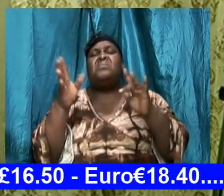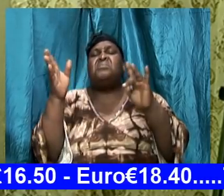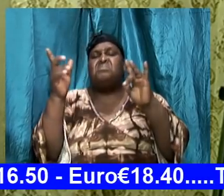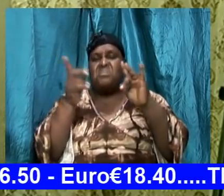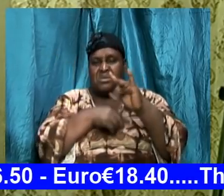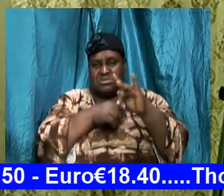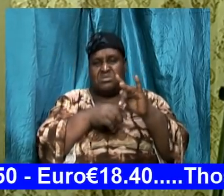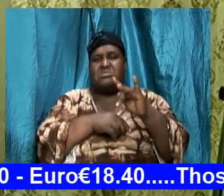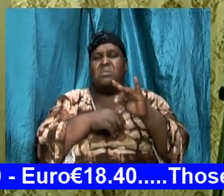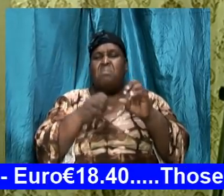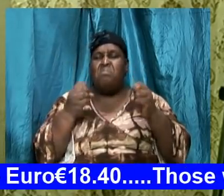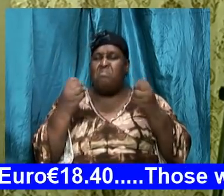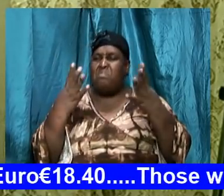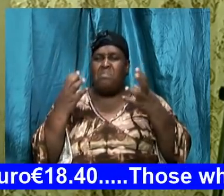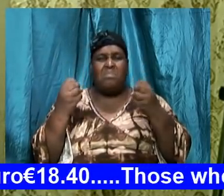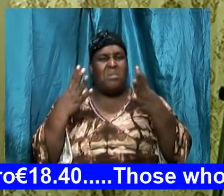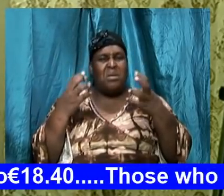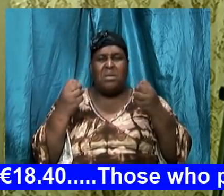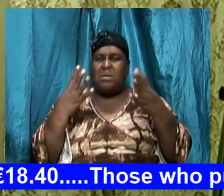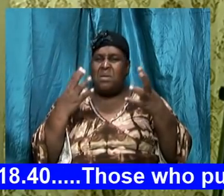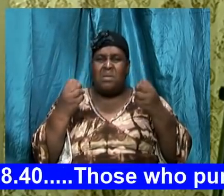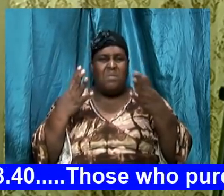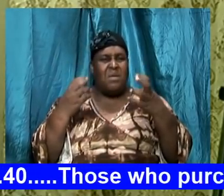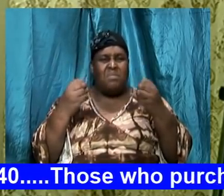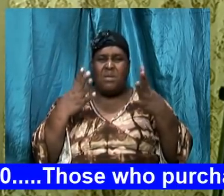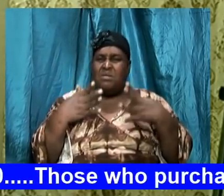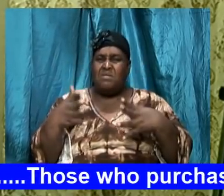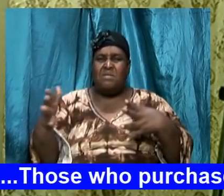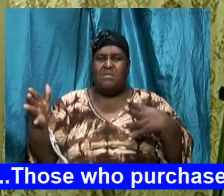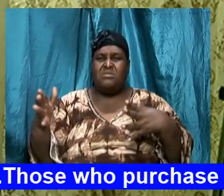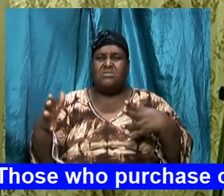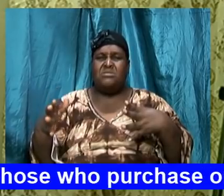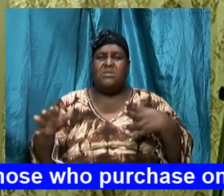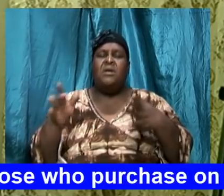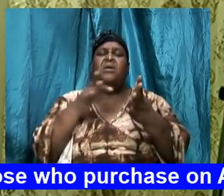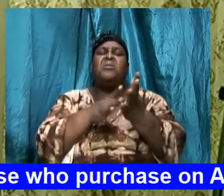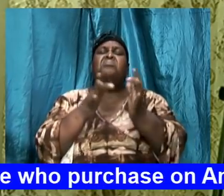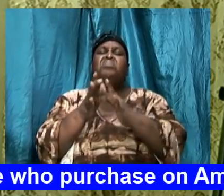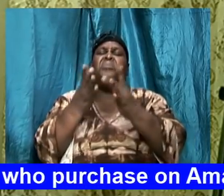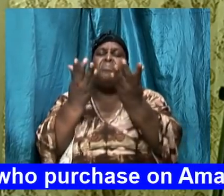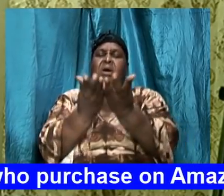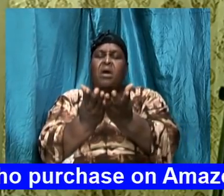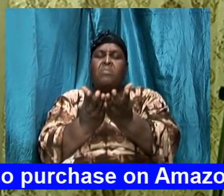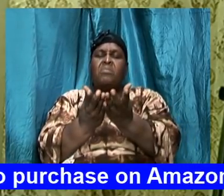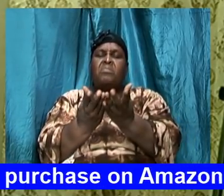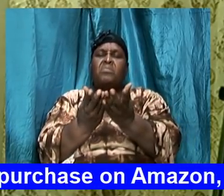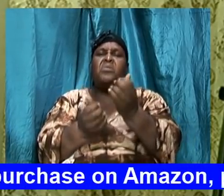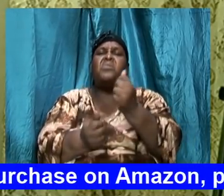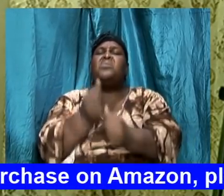the book the Bible which is the word of God